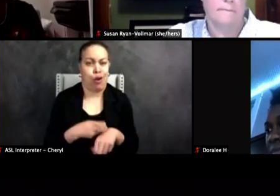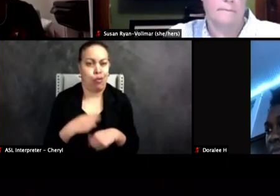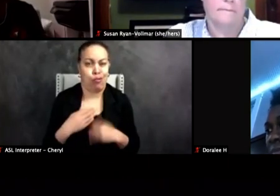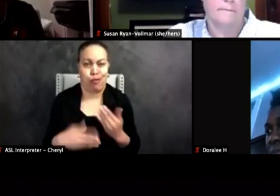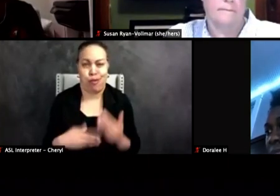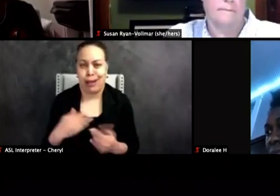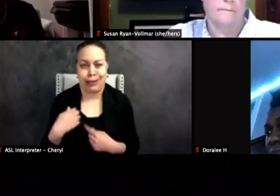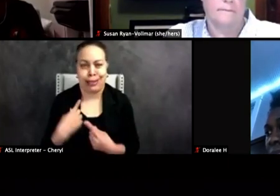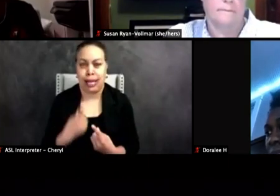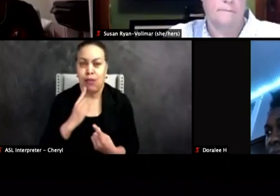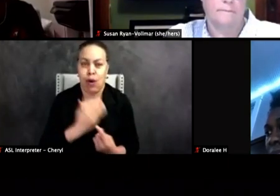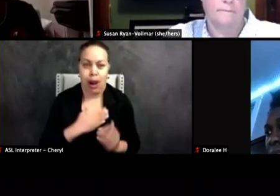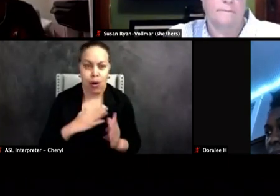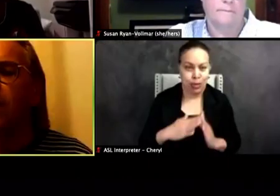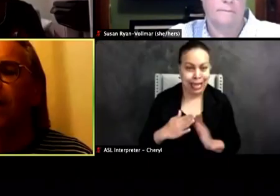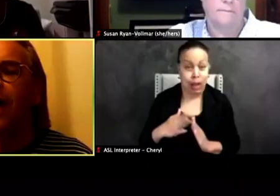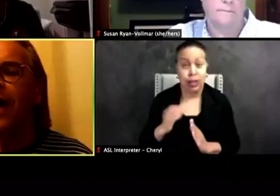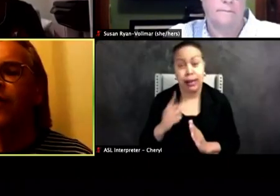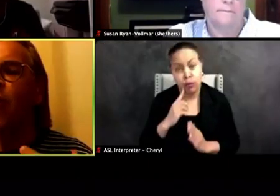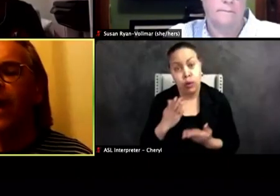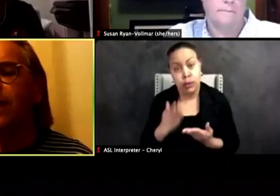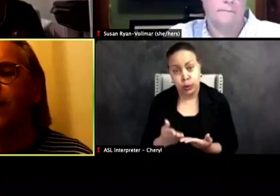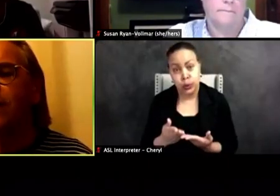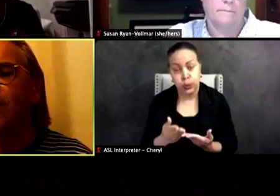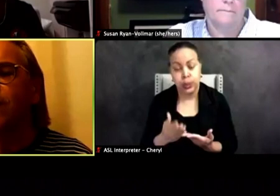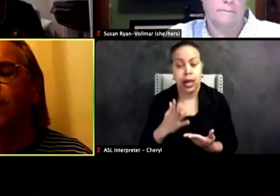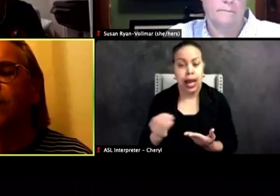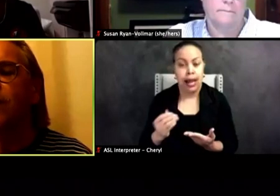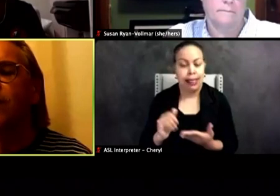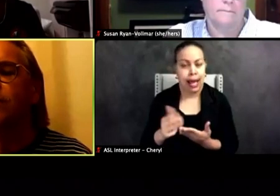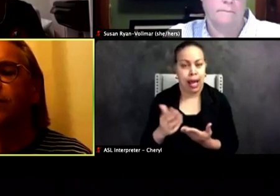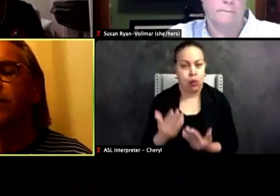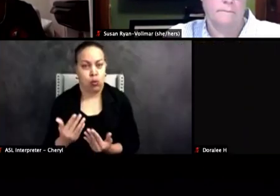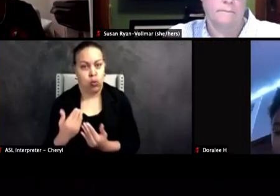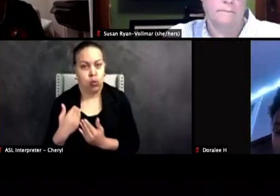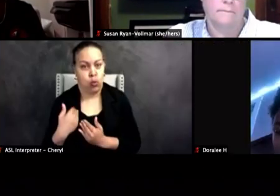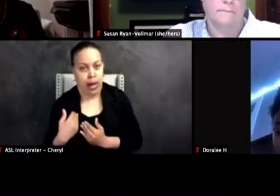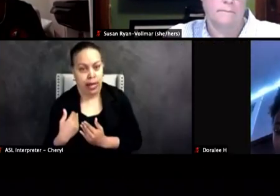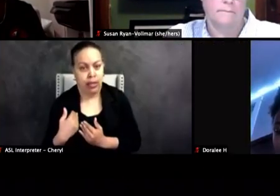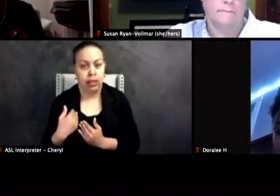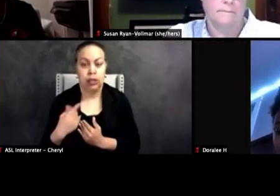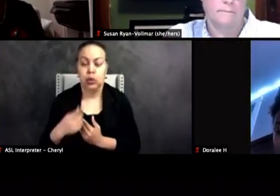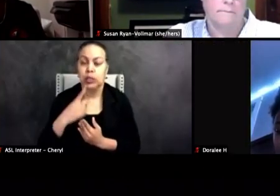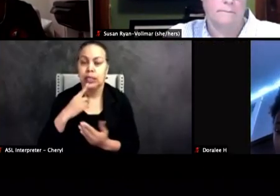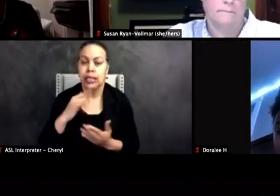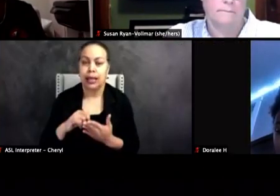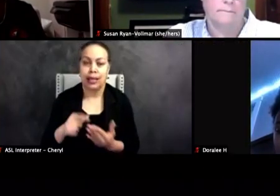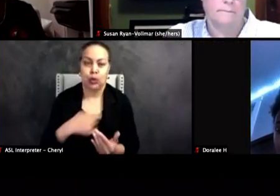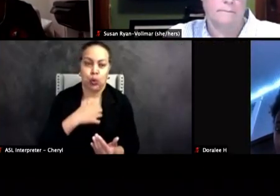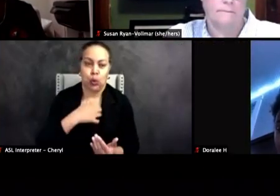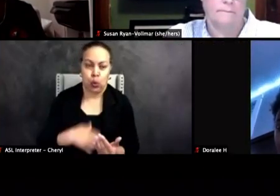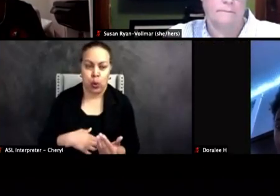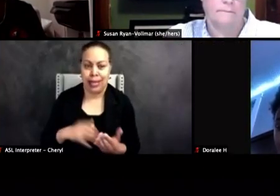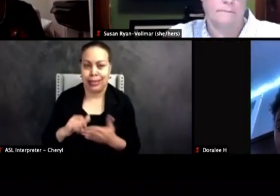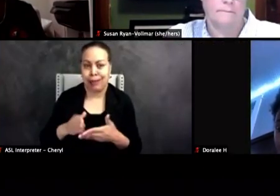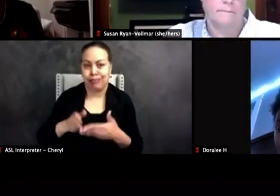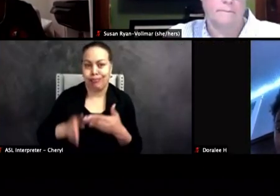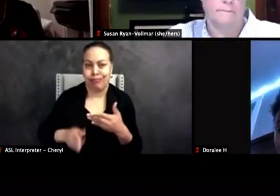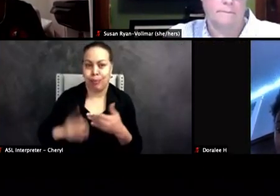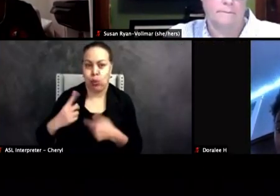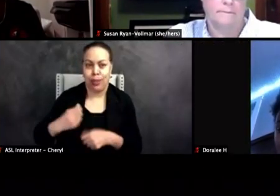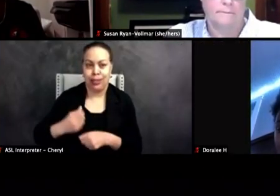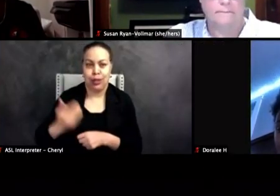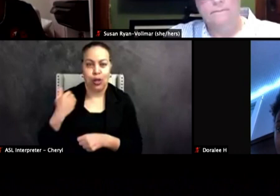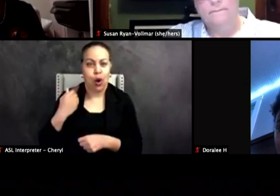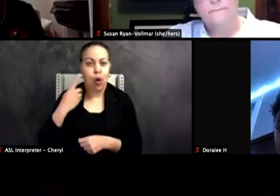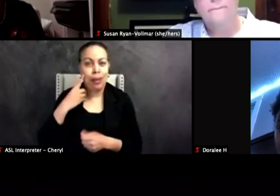for the town, but also for you and the weight of it, you referred to, you know, wishing it had been completed a year ago because that already